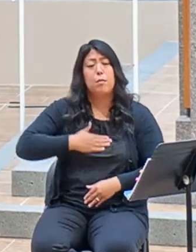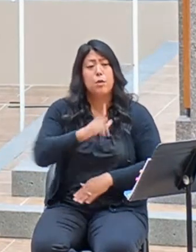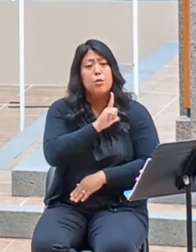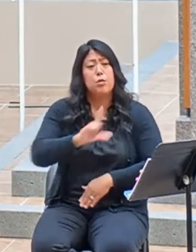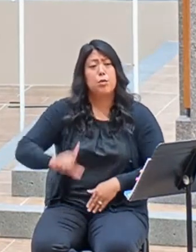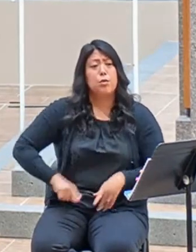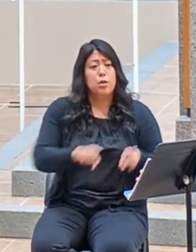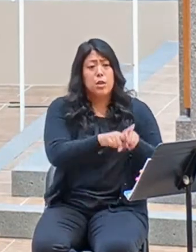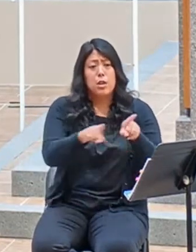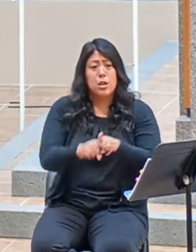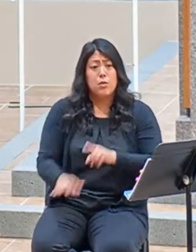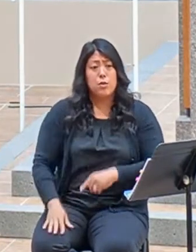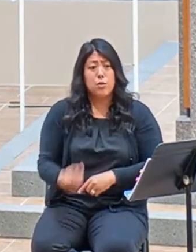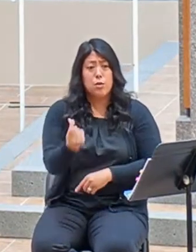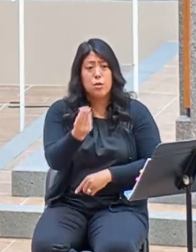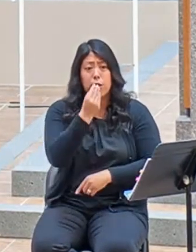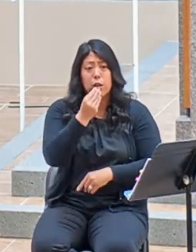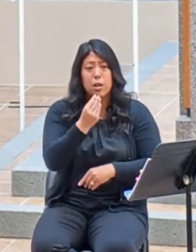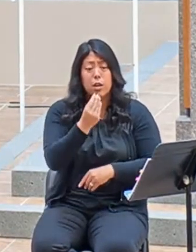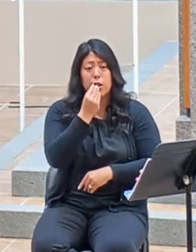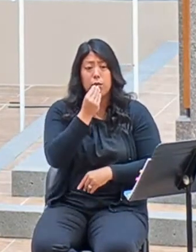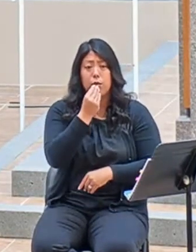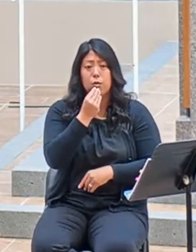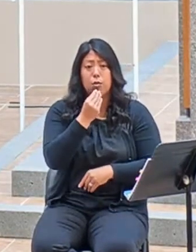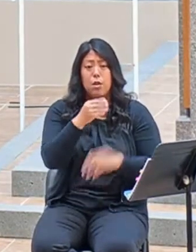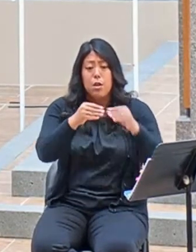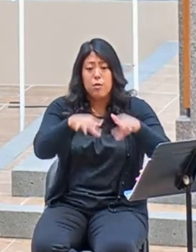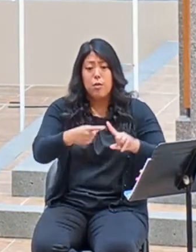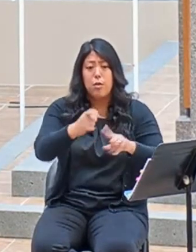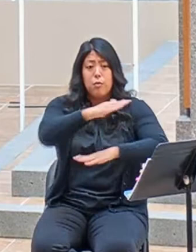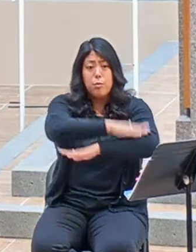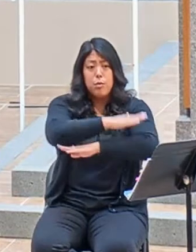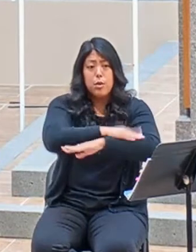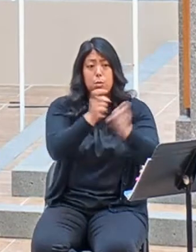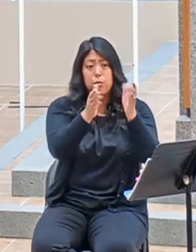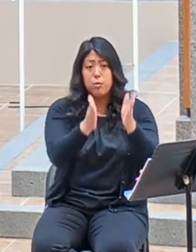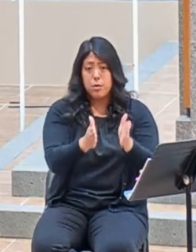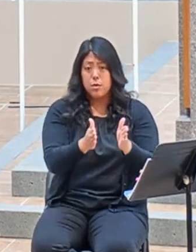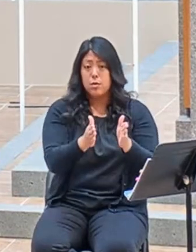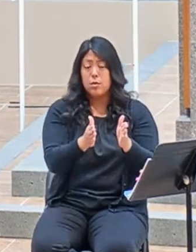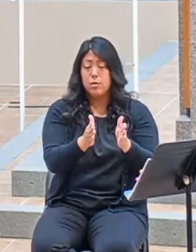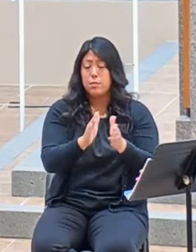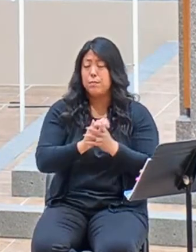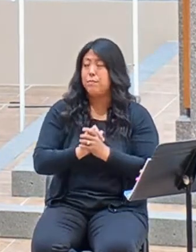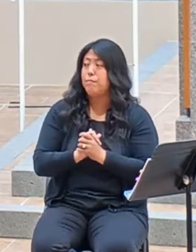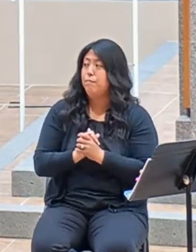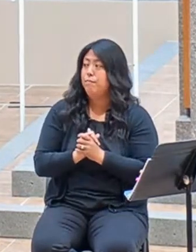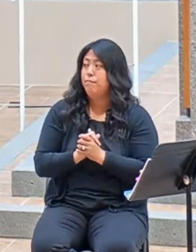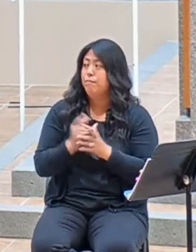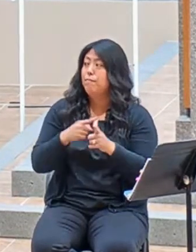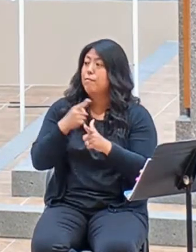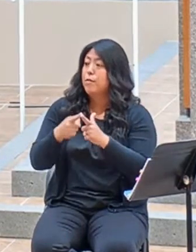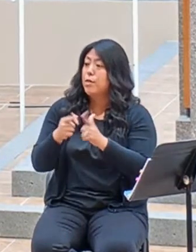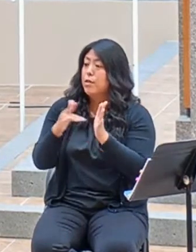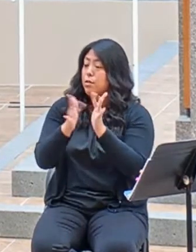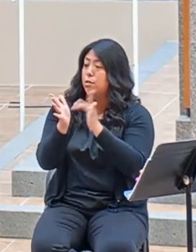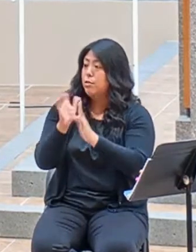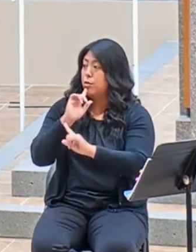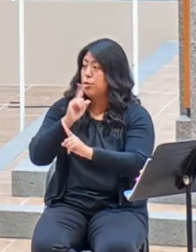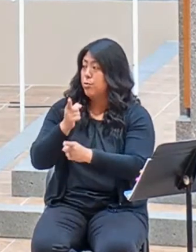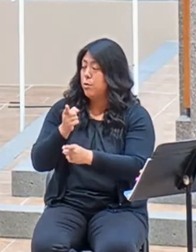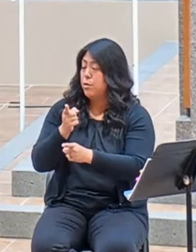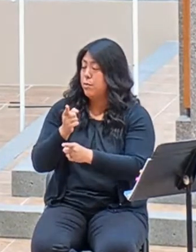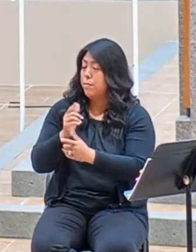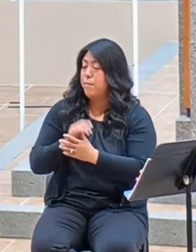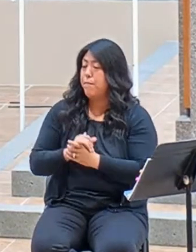even the dogs eat the scraps that fall from the table of their masters. Then Jesus said to her in